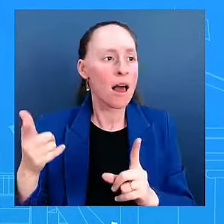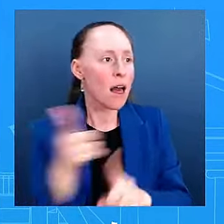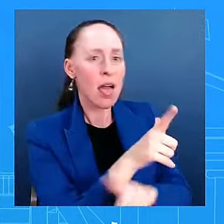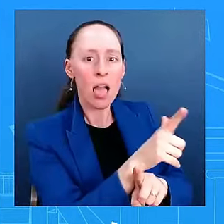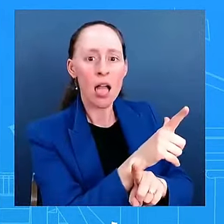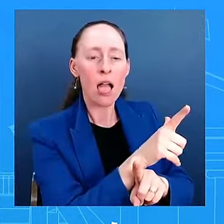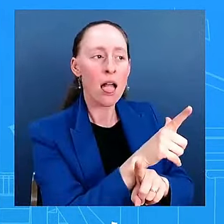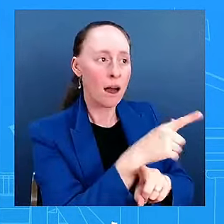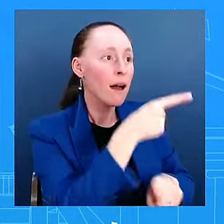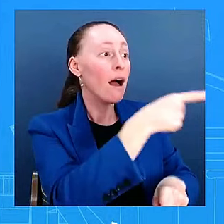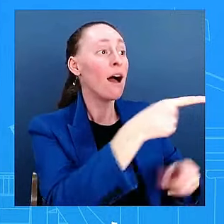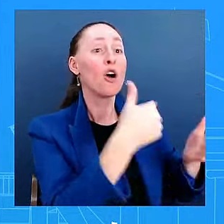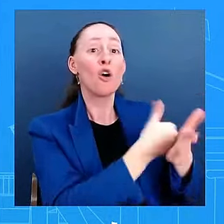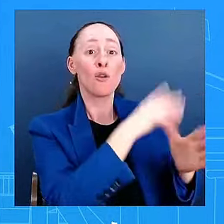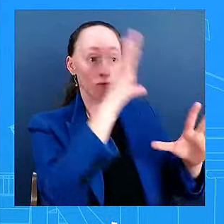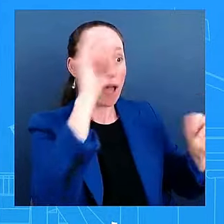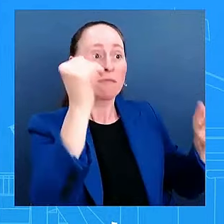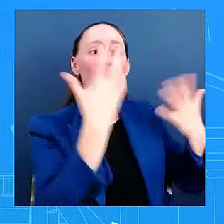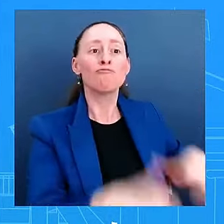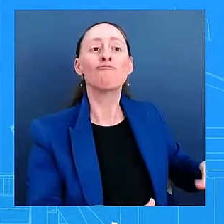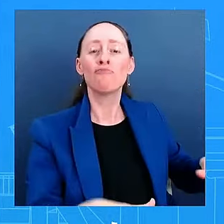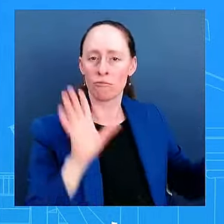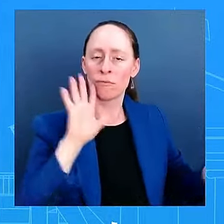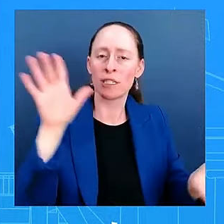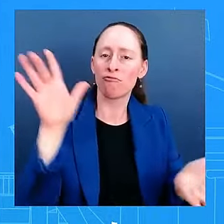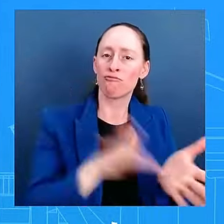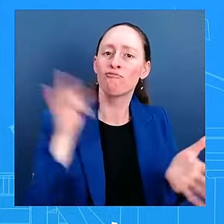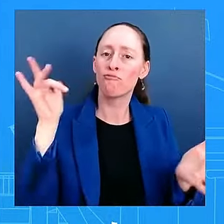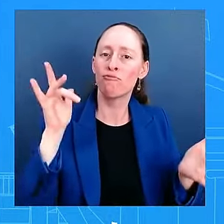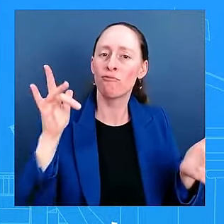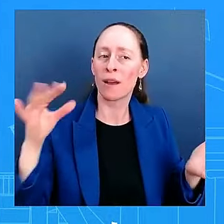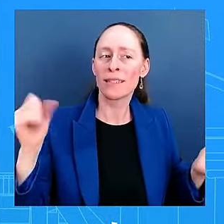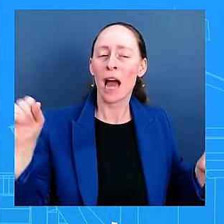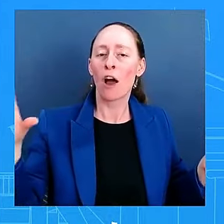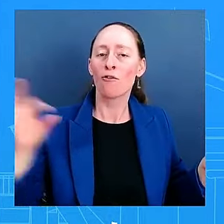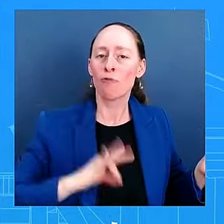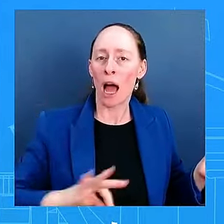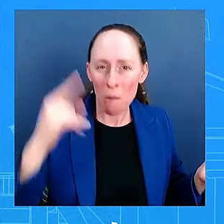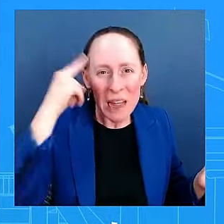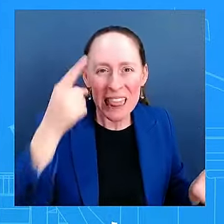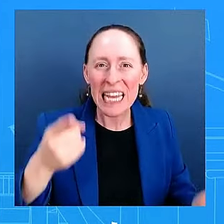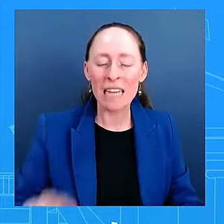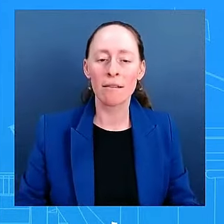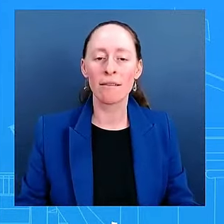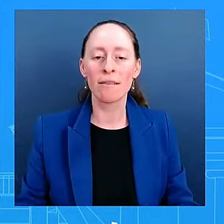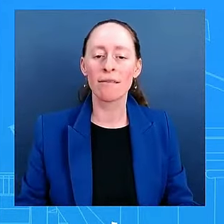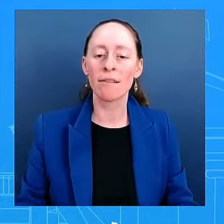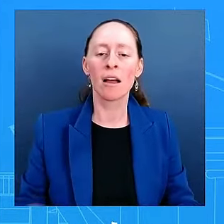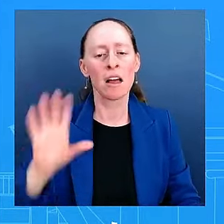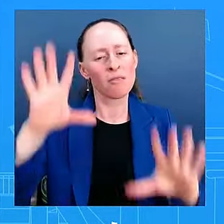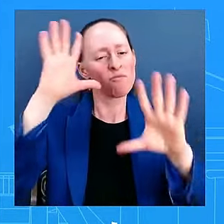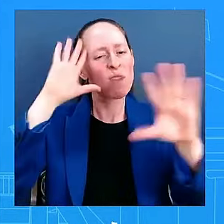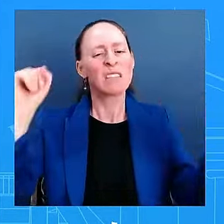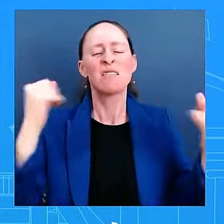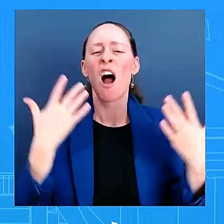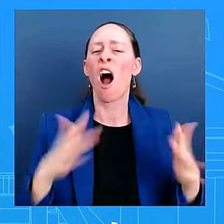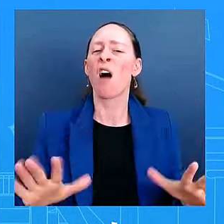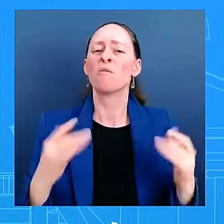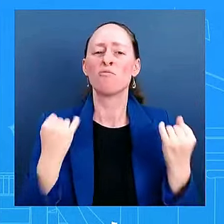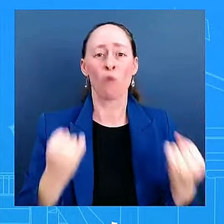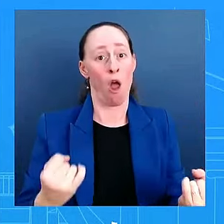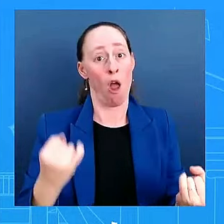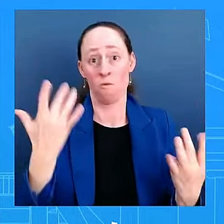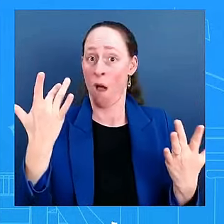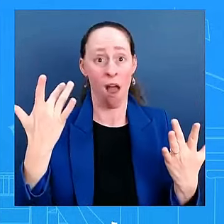just said moments ago, the president is very proud to be handing over the strongest economy. The next administration is going to inherit